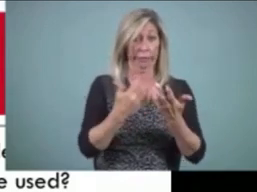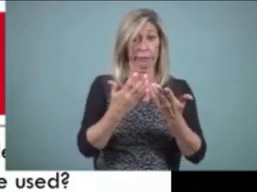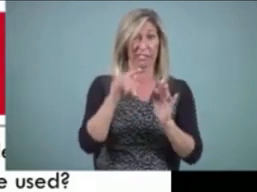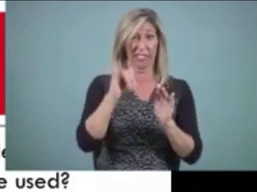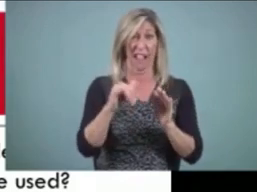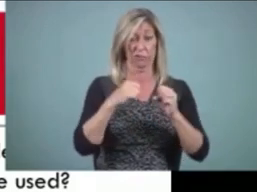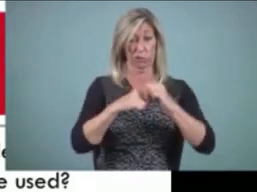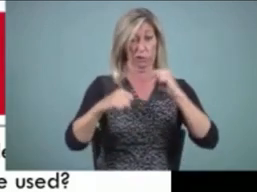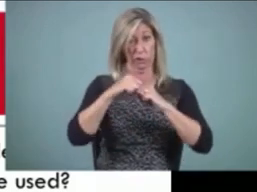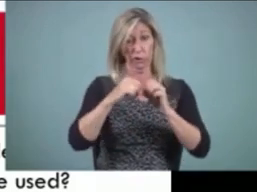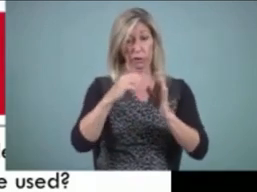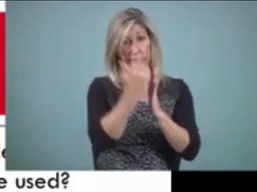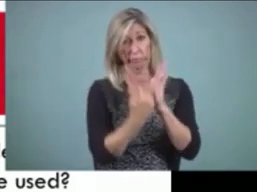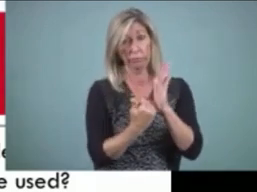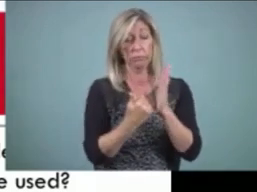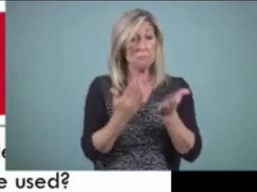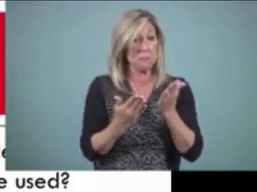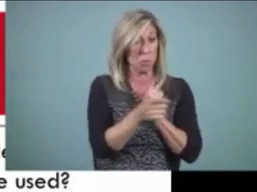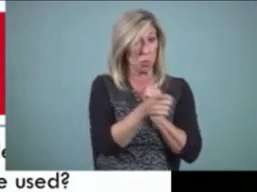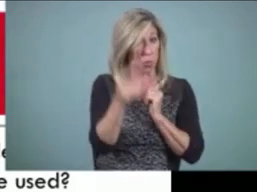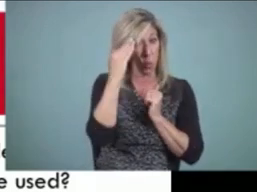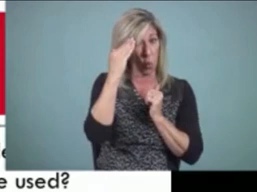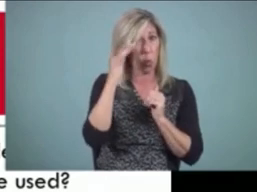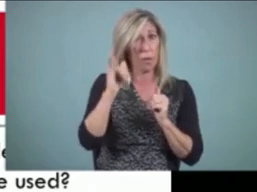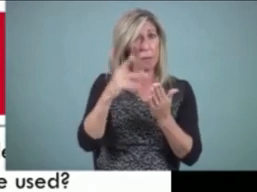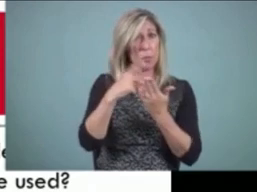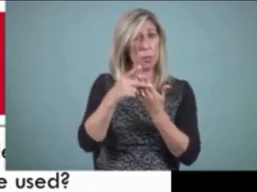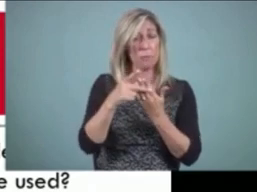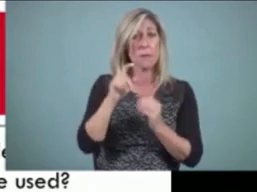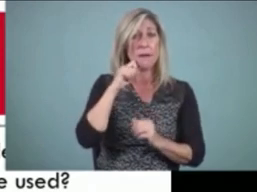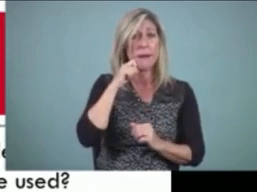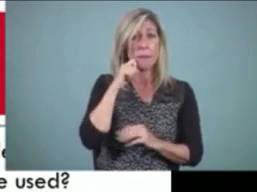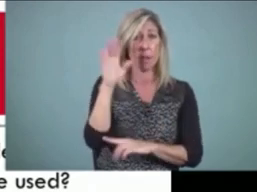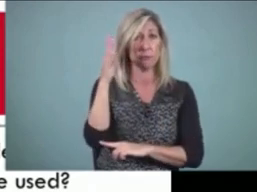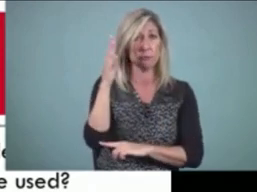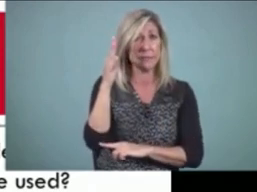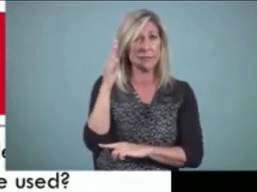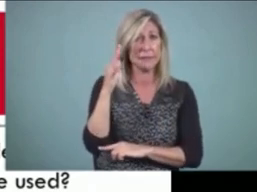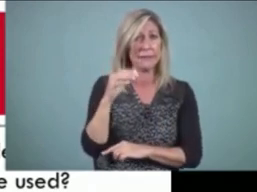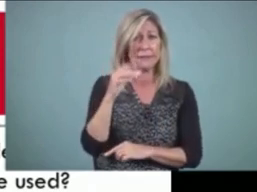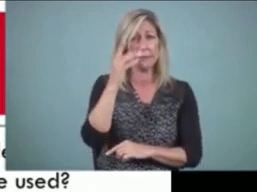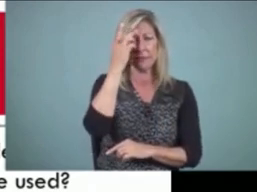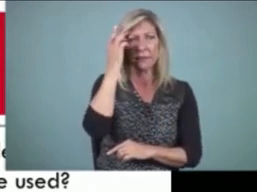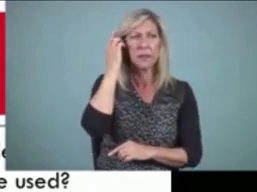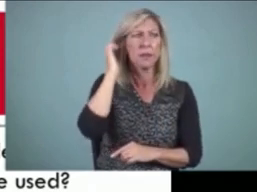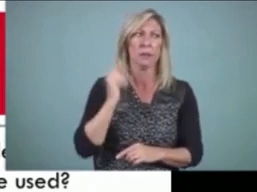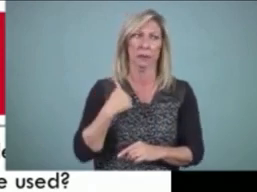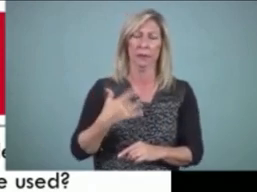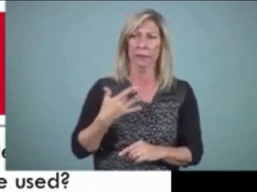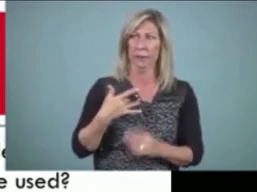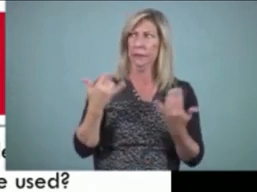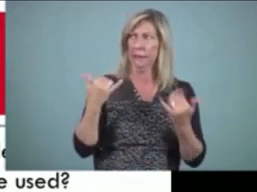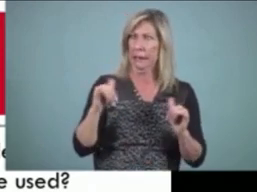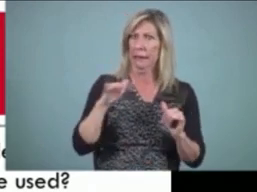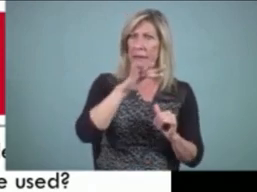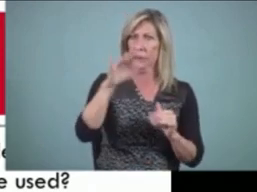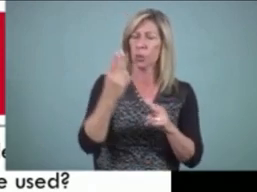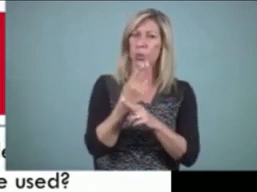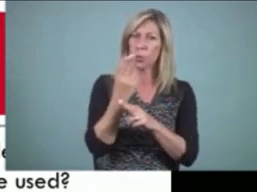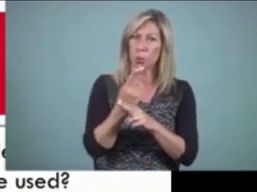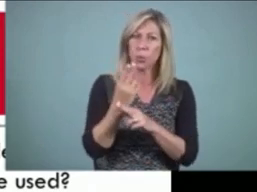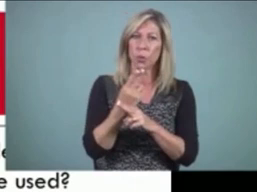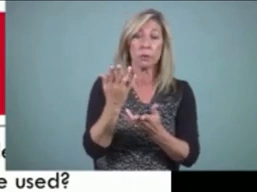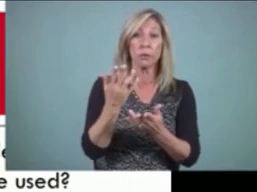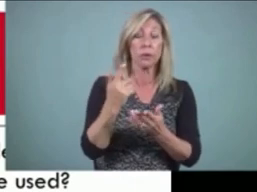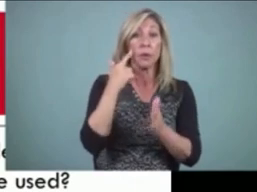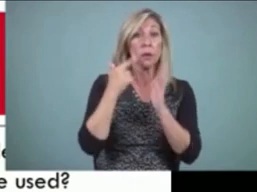you used as well was the AppleTree program. I think it's still around. We tried to teach children how to write by giving